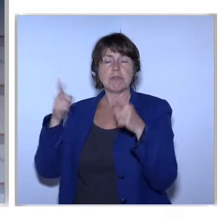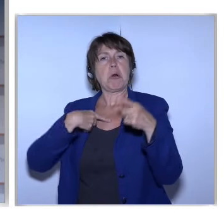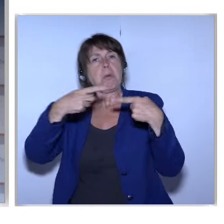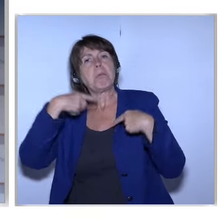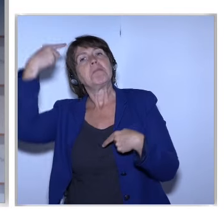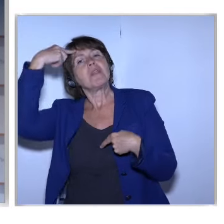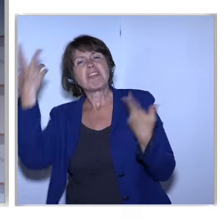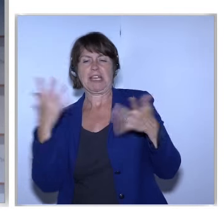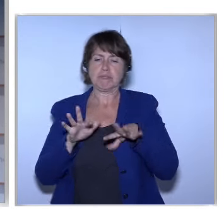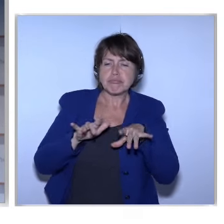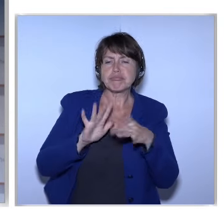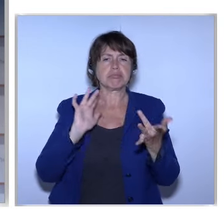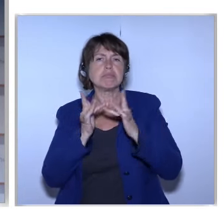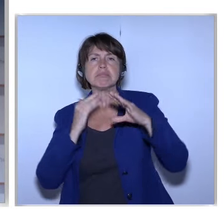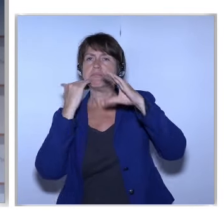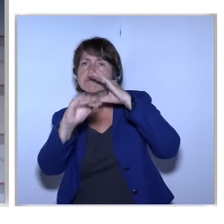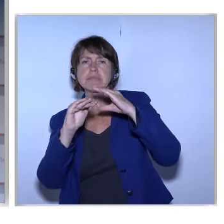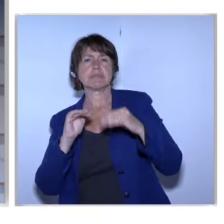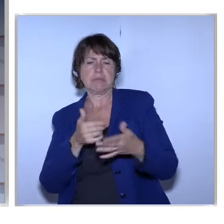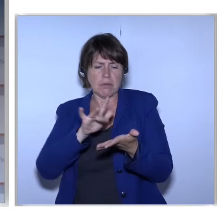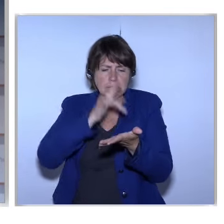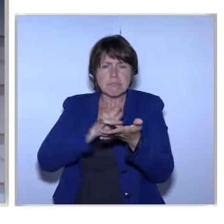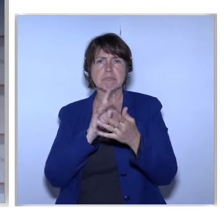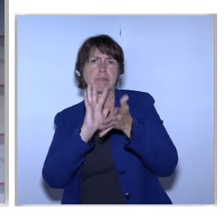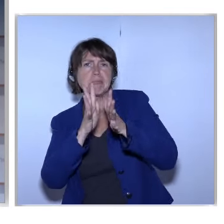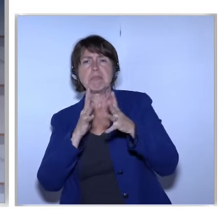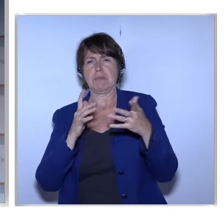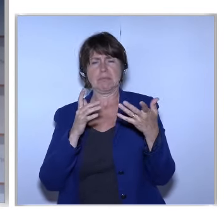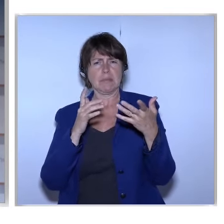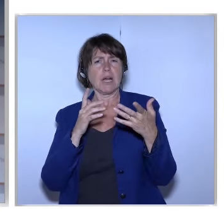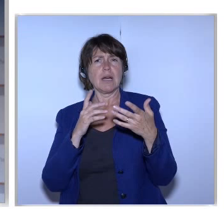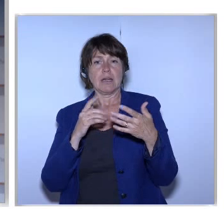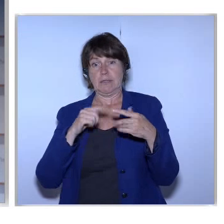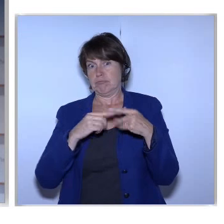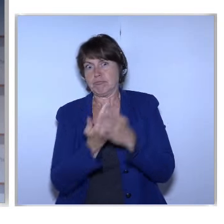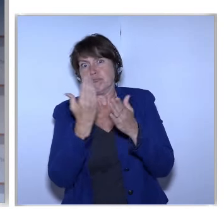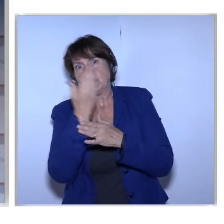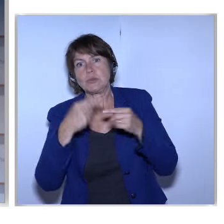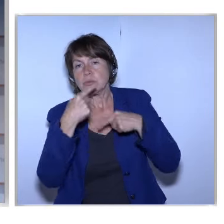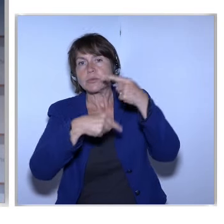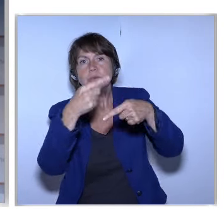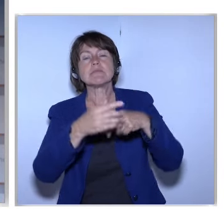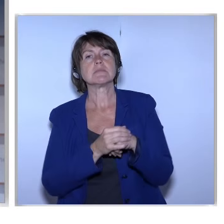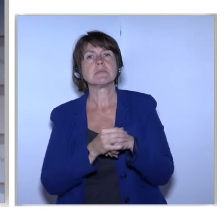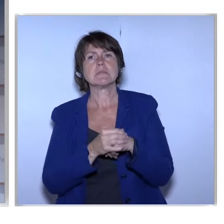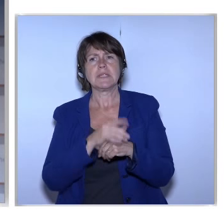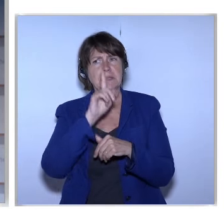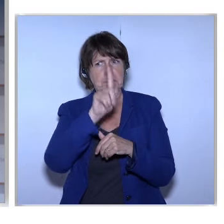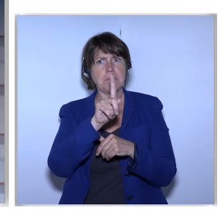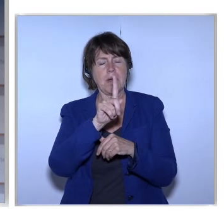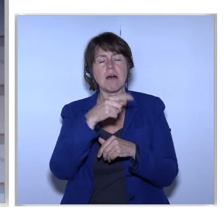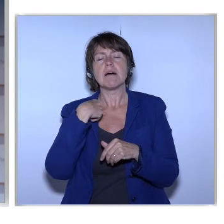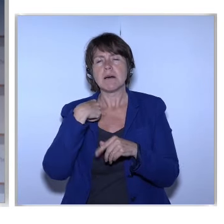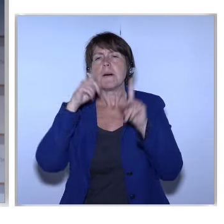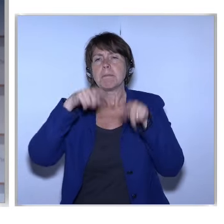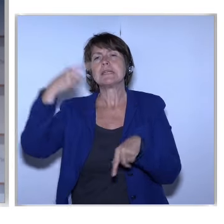Of Opportunity And The Next Big Thing But Perhaps We Should